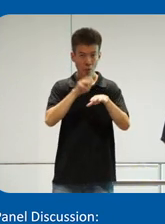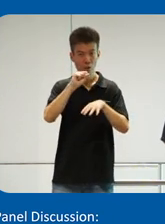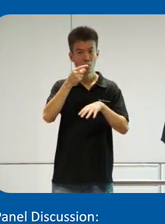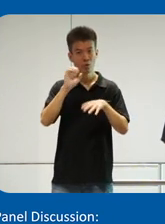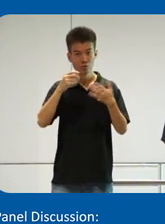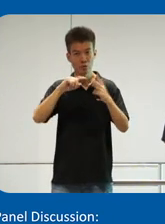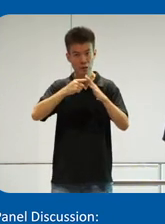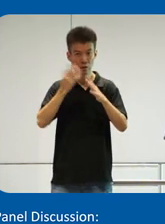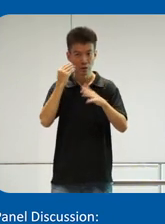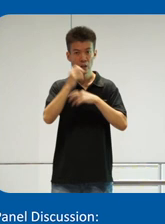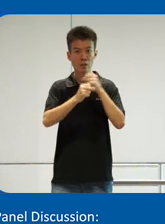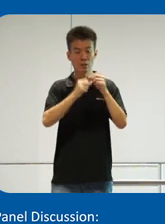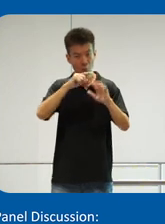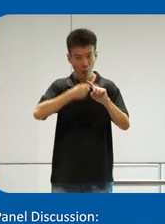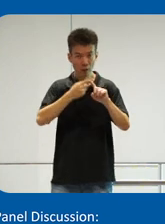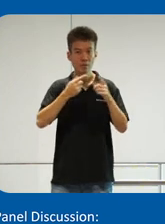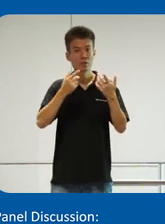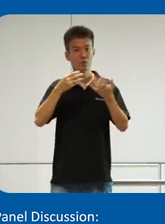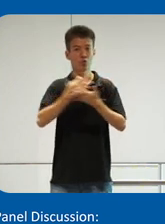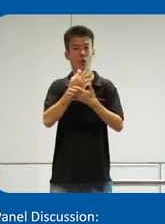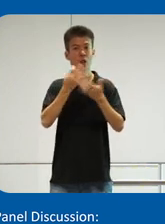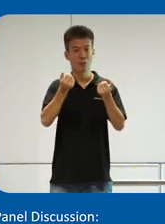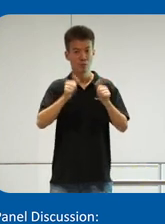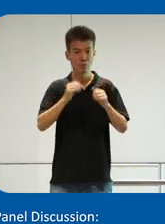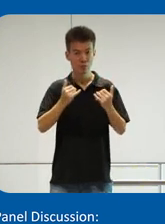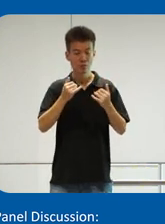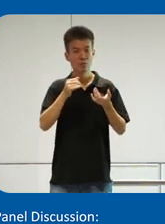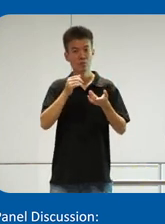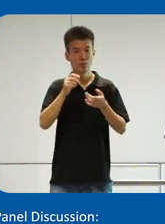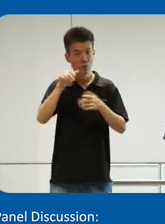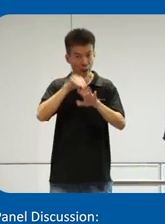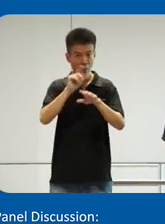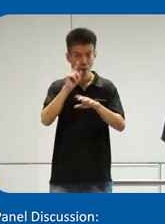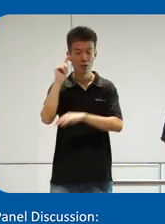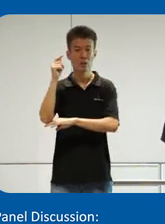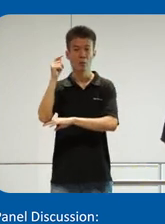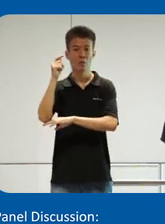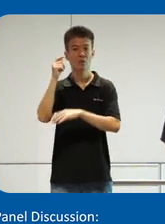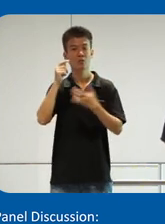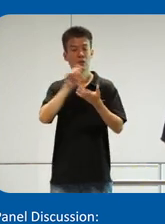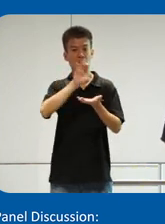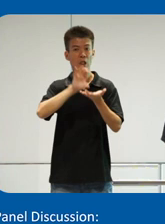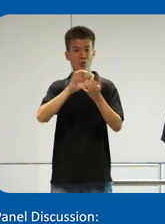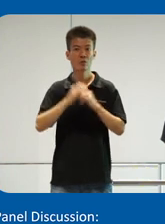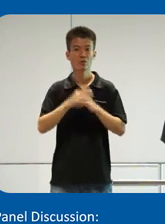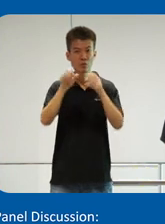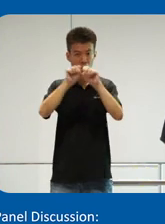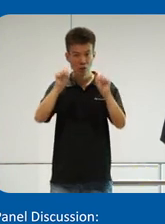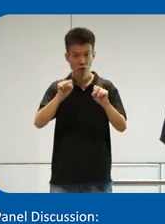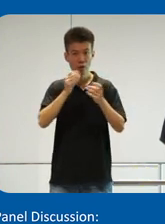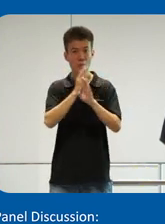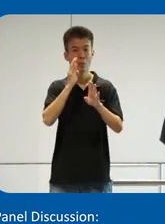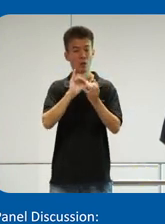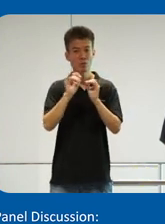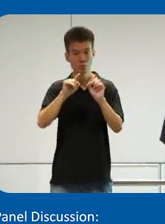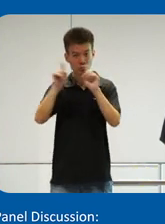launched it last month. It's fresh. It's available. It's now deployed at Tampines Central, the station and the bus in the chains.